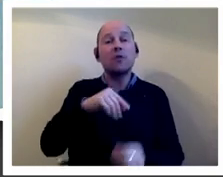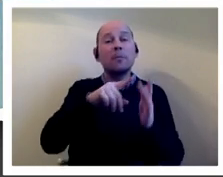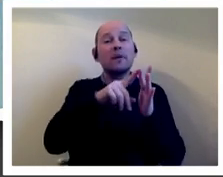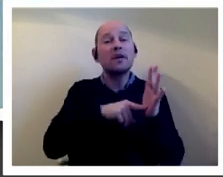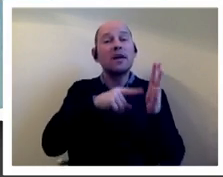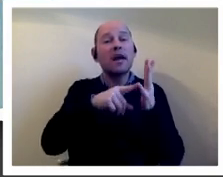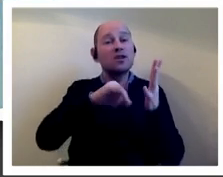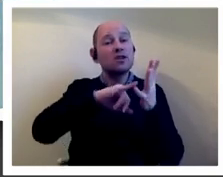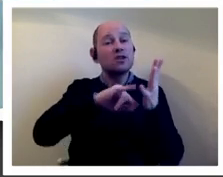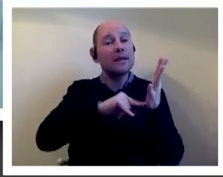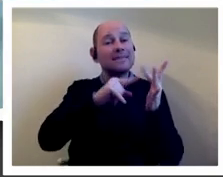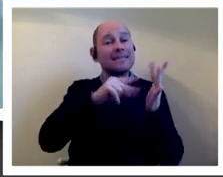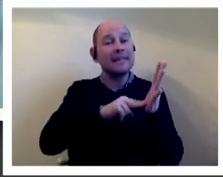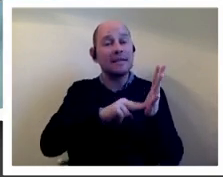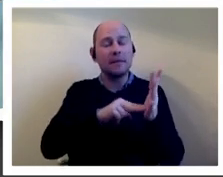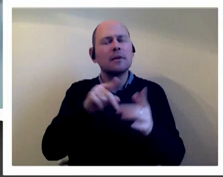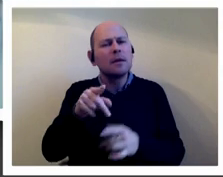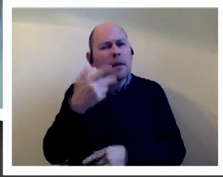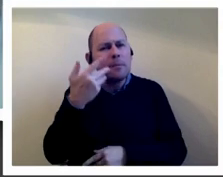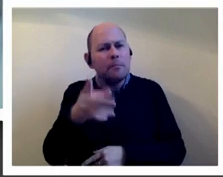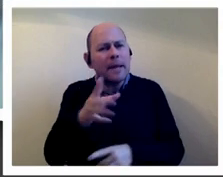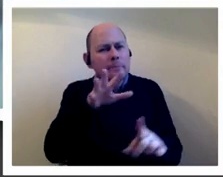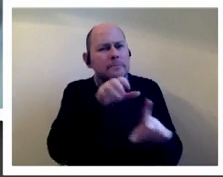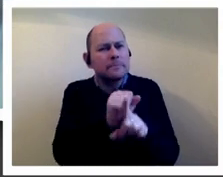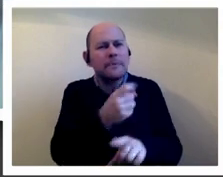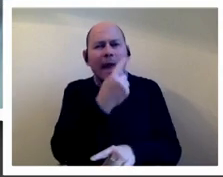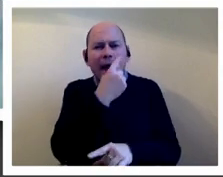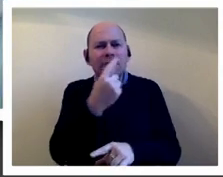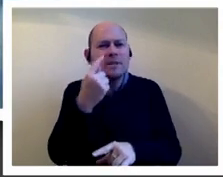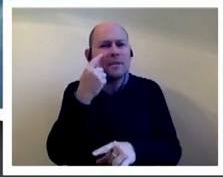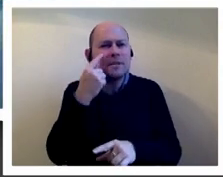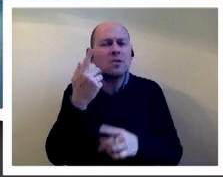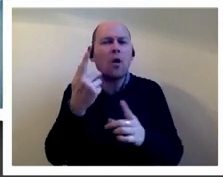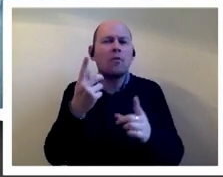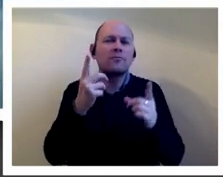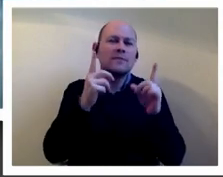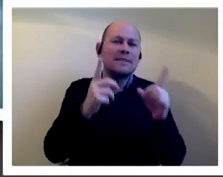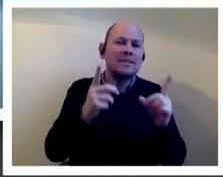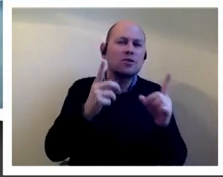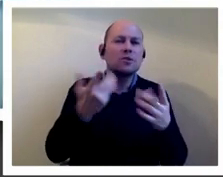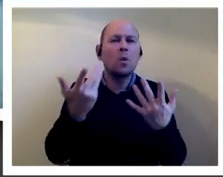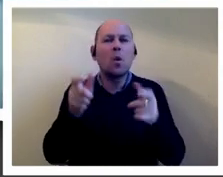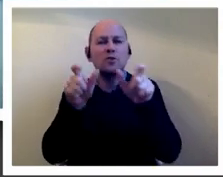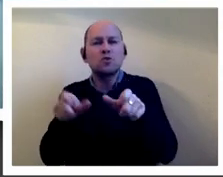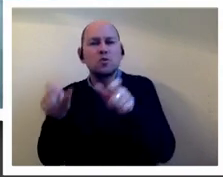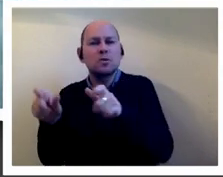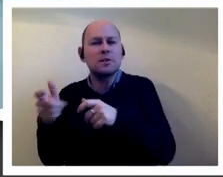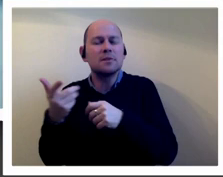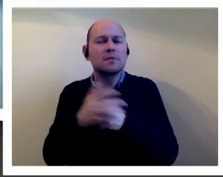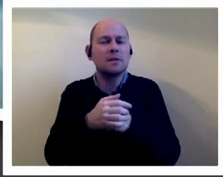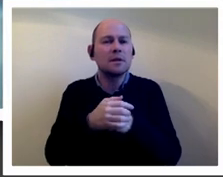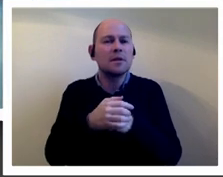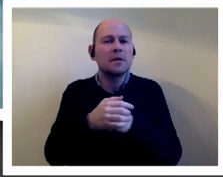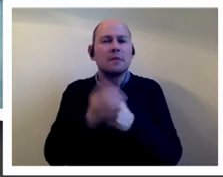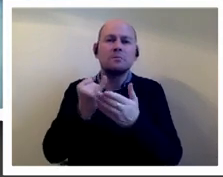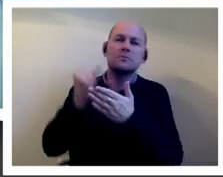um did you find evidence of teachers or students disregarding or subverting section 28 in their schools were these stories of resistance